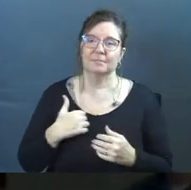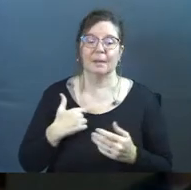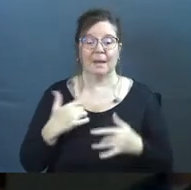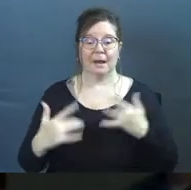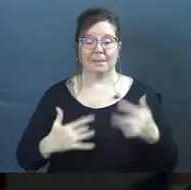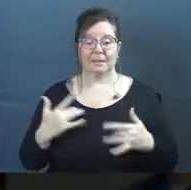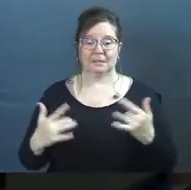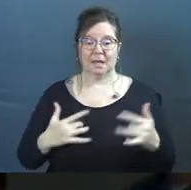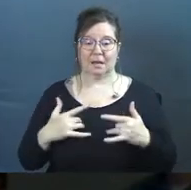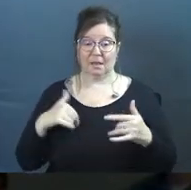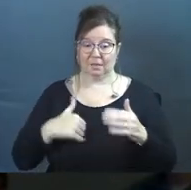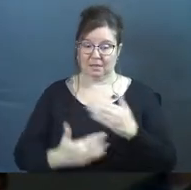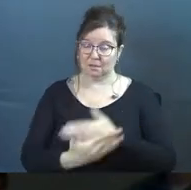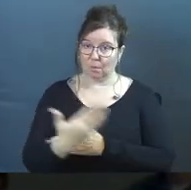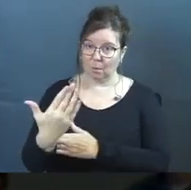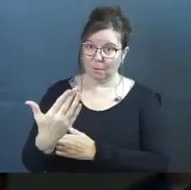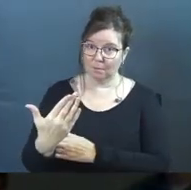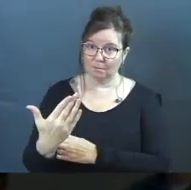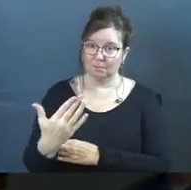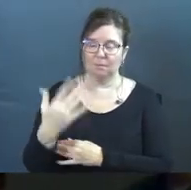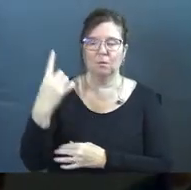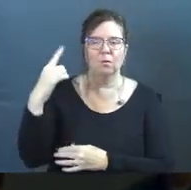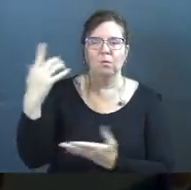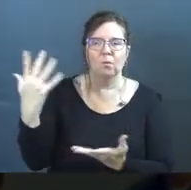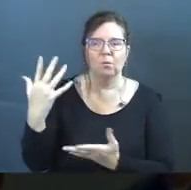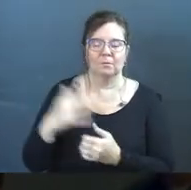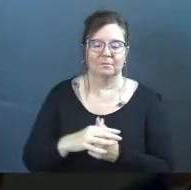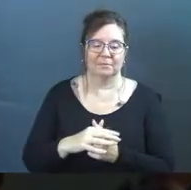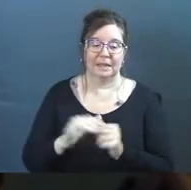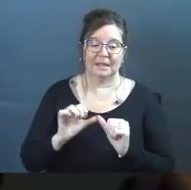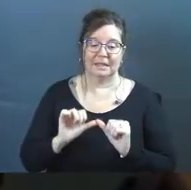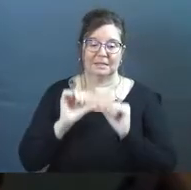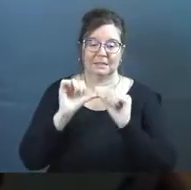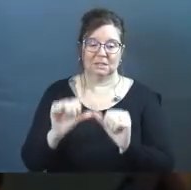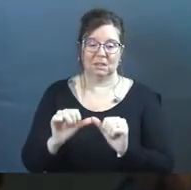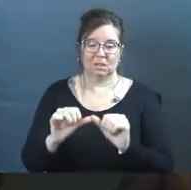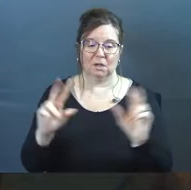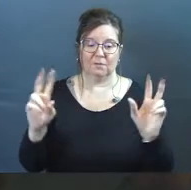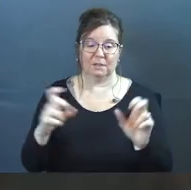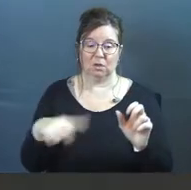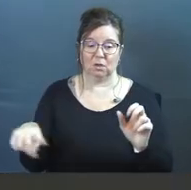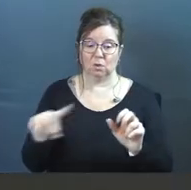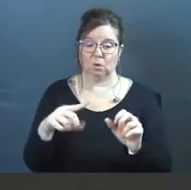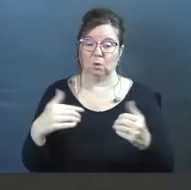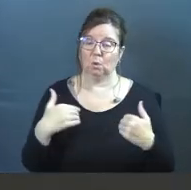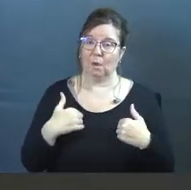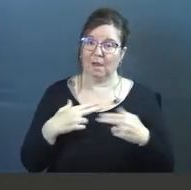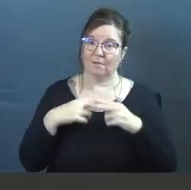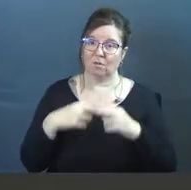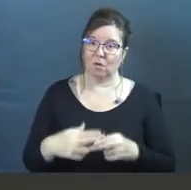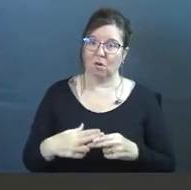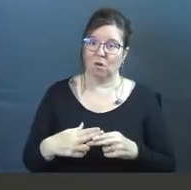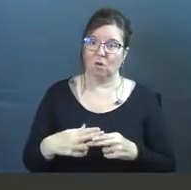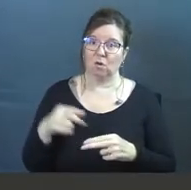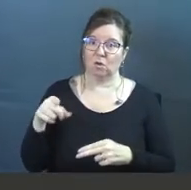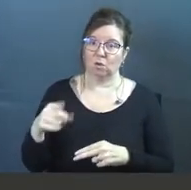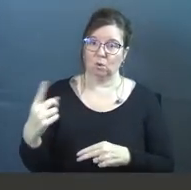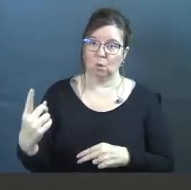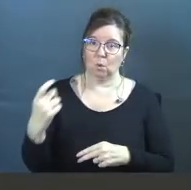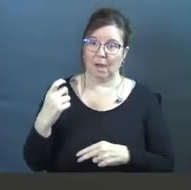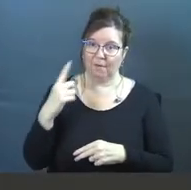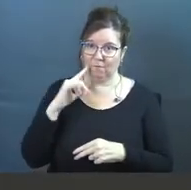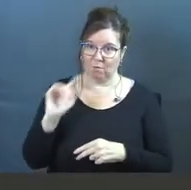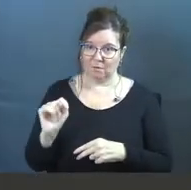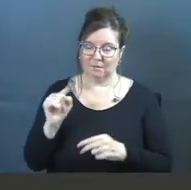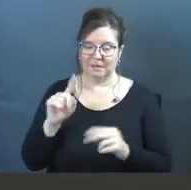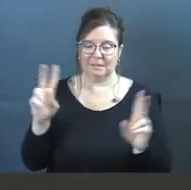I'm excited this morning for the continuation of a series that you guys have called You Asked For. And